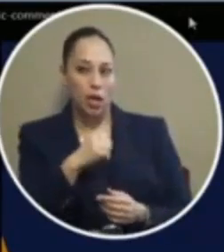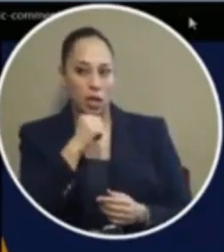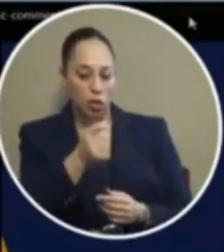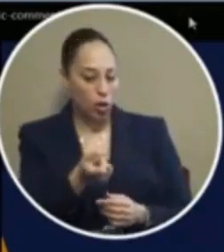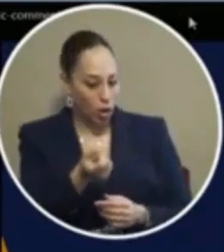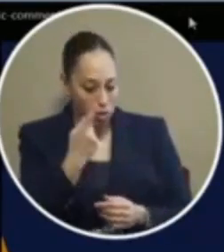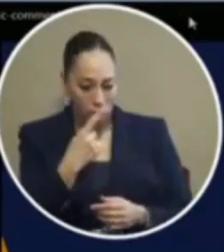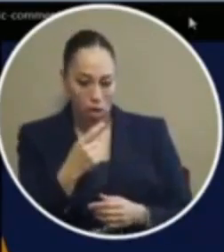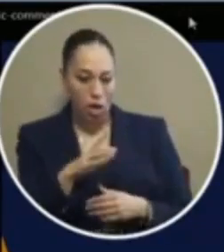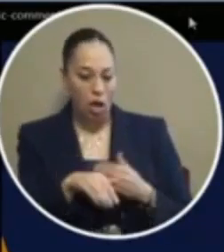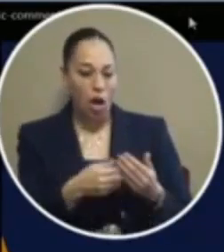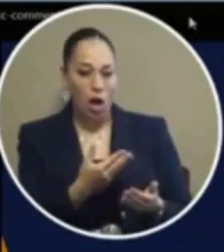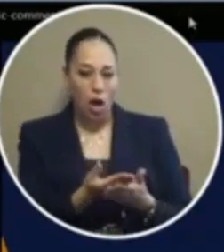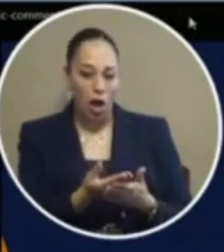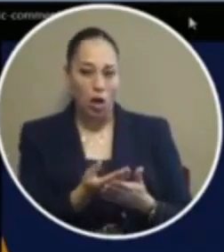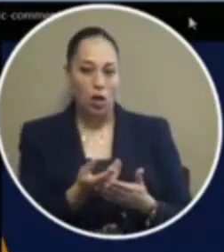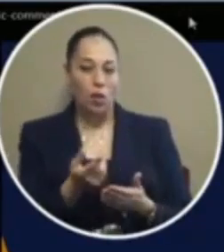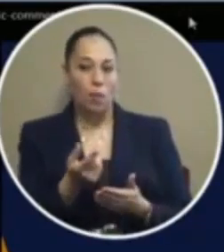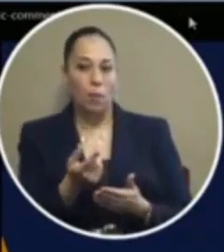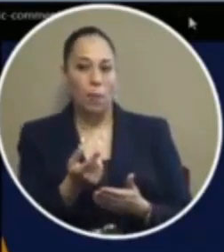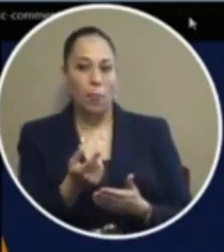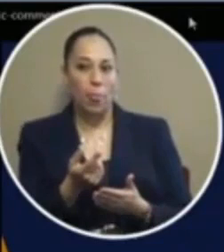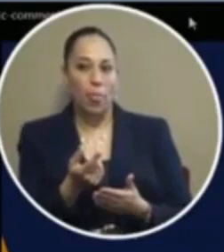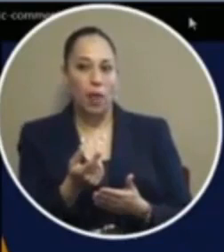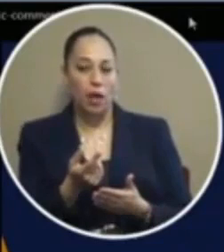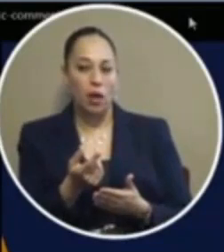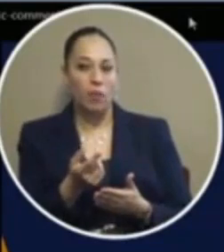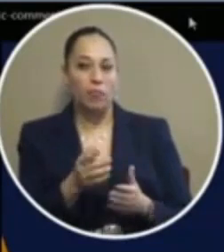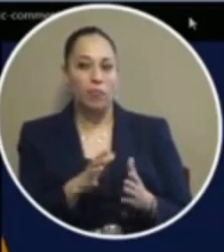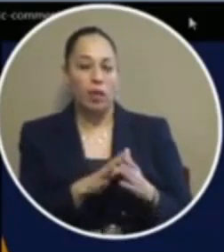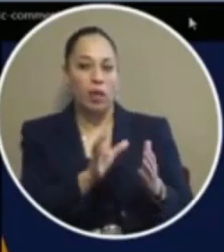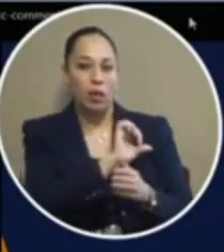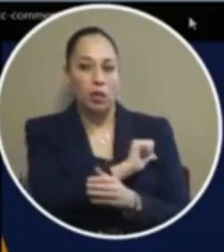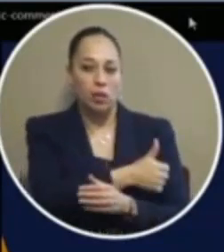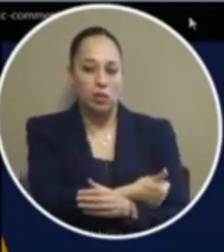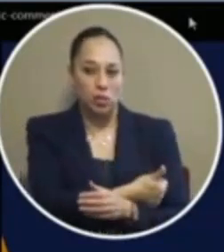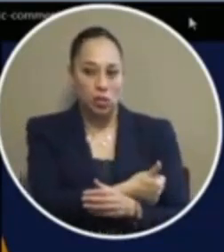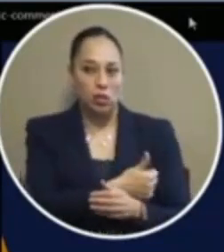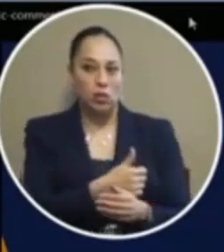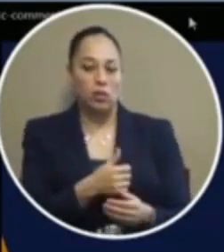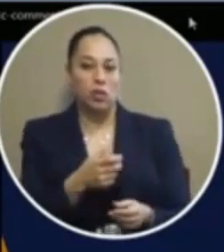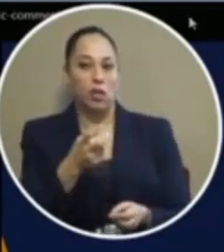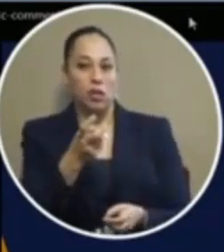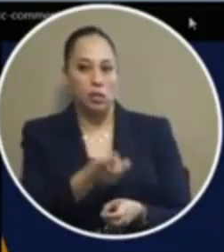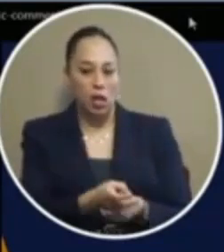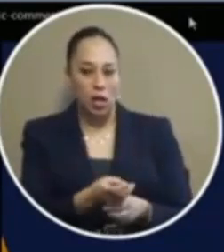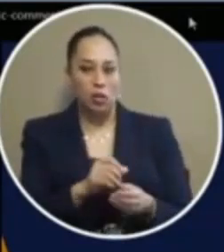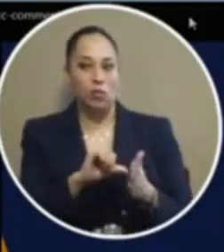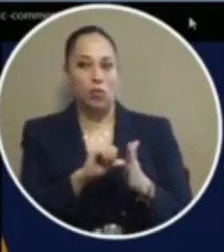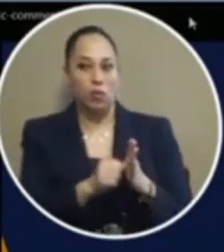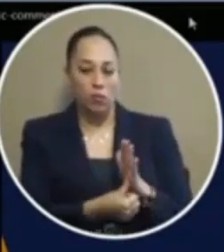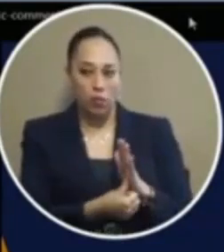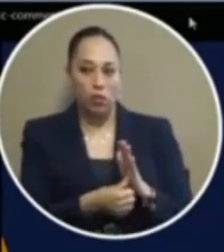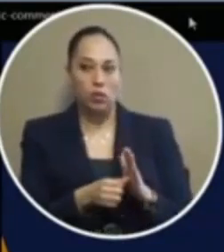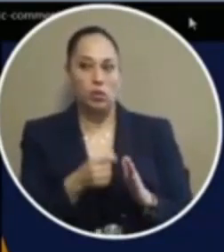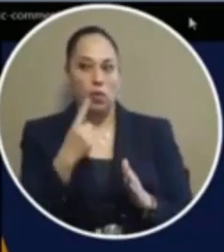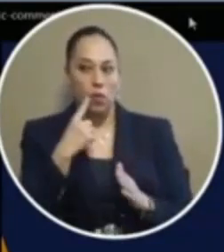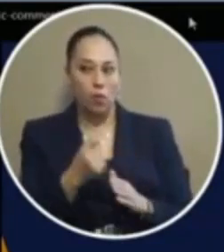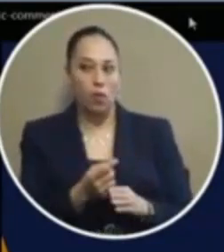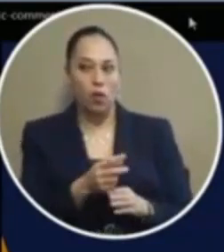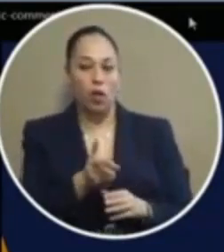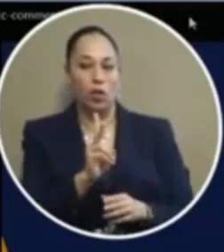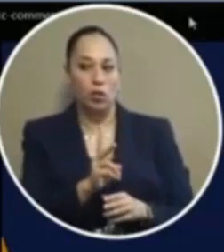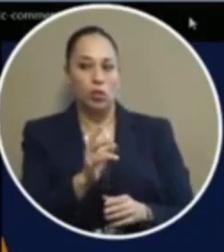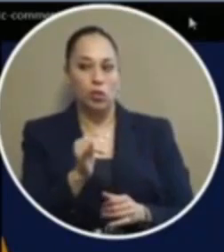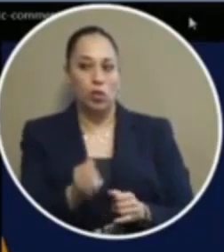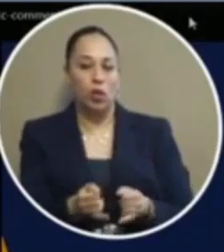how time as far as the current da has like a lot of authority to say that you know it's going to be hard to enforce when again the two individuals are